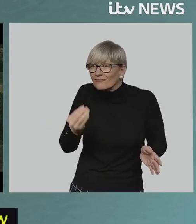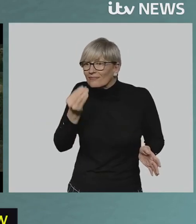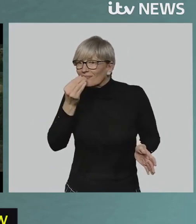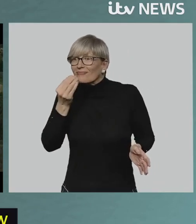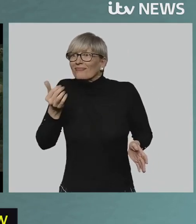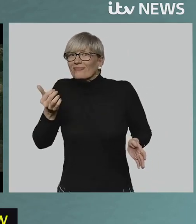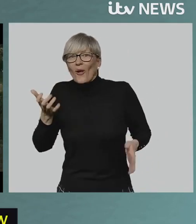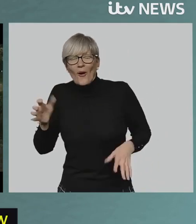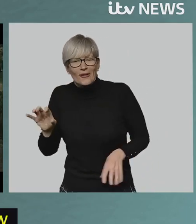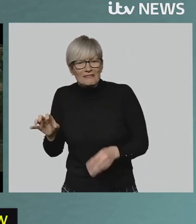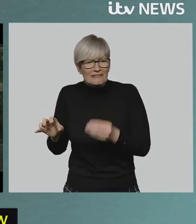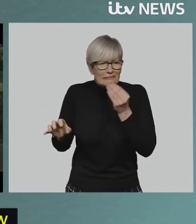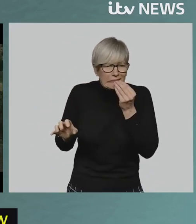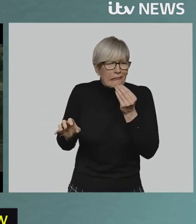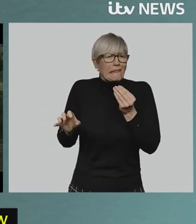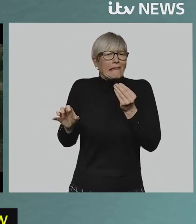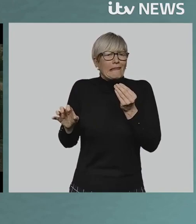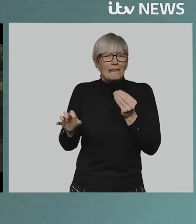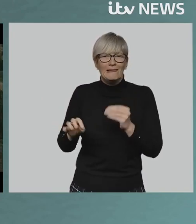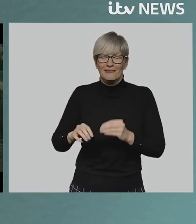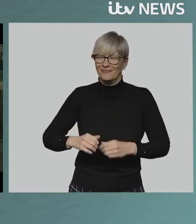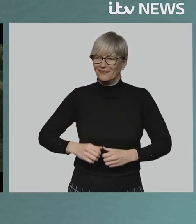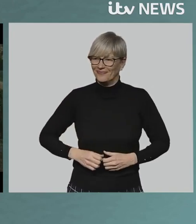You never know what you're going to get.